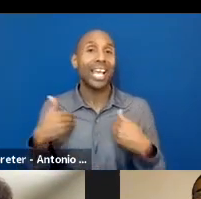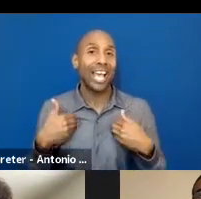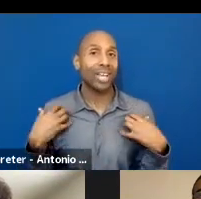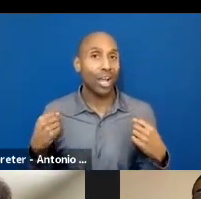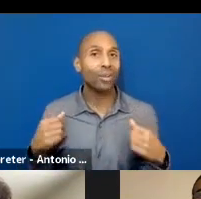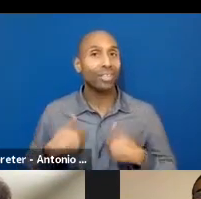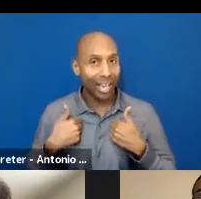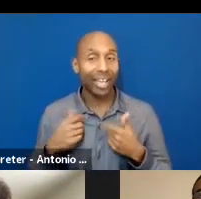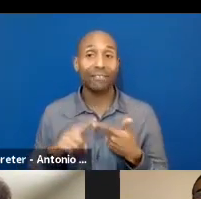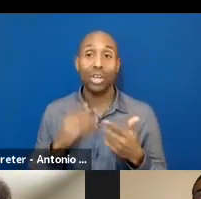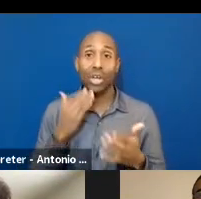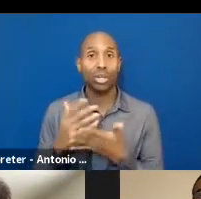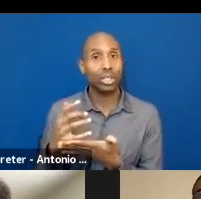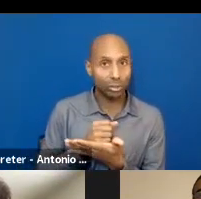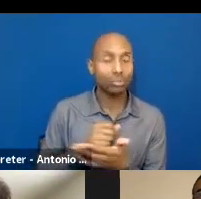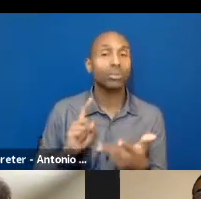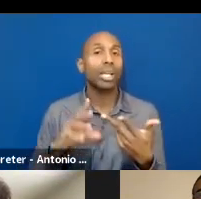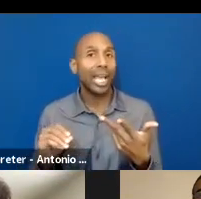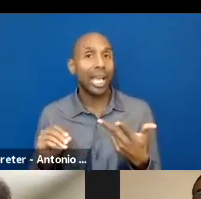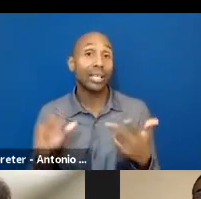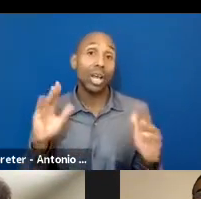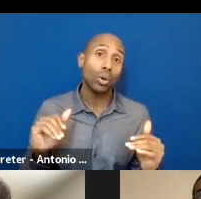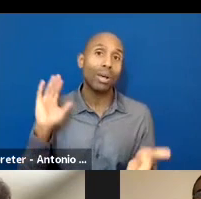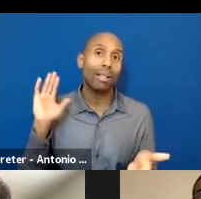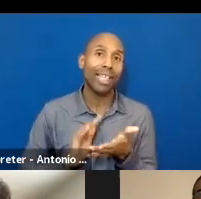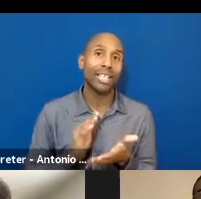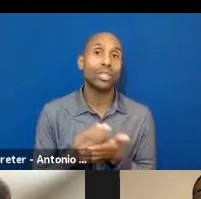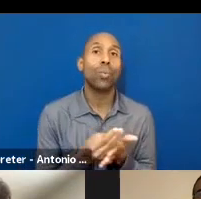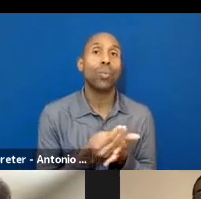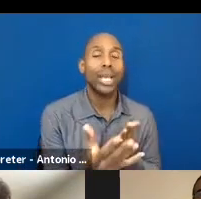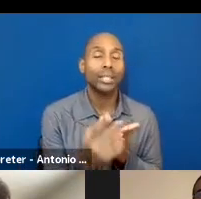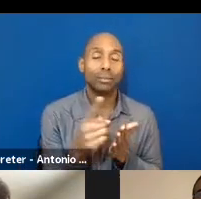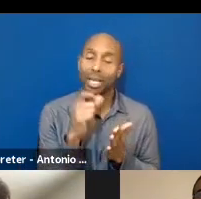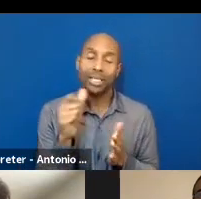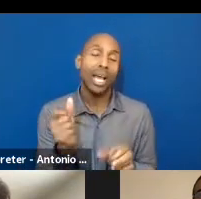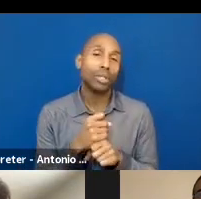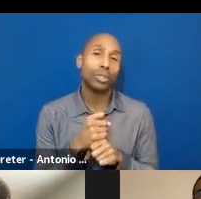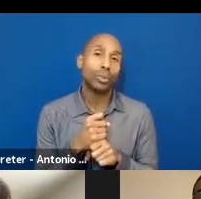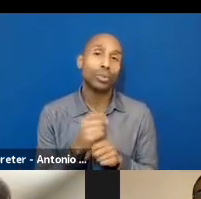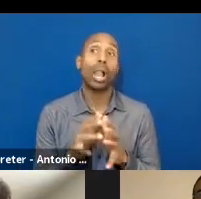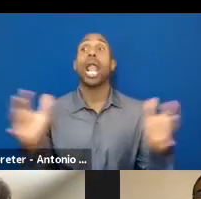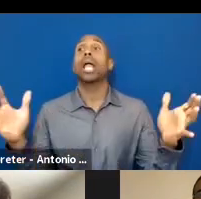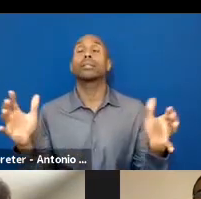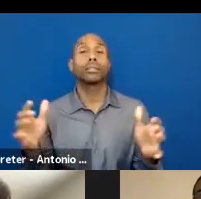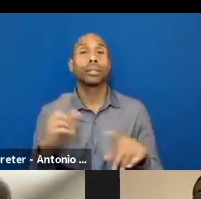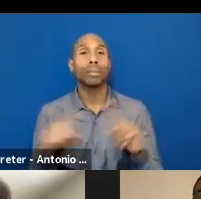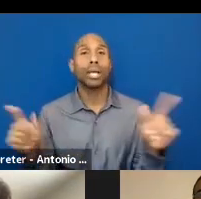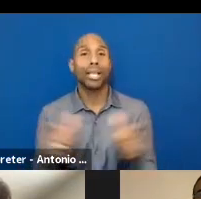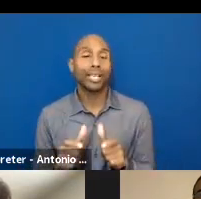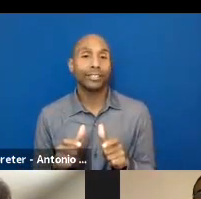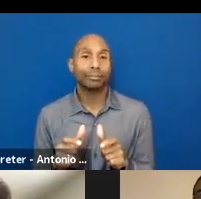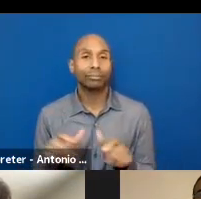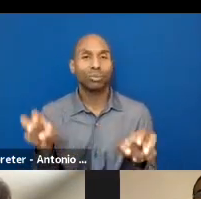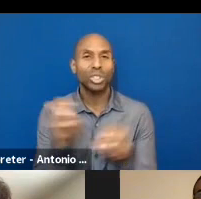hopefully that there's not as much waste because you're not making as much because you're not producing on this large scale.